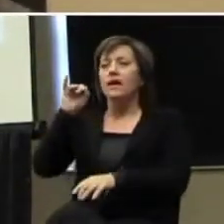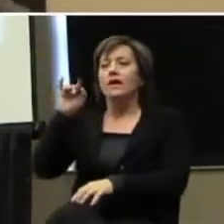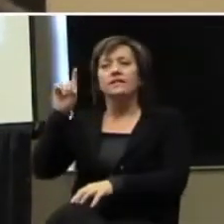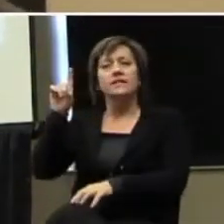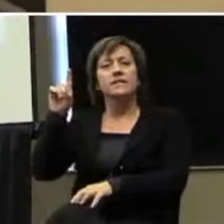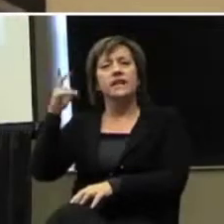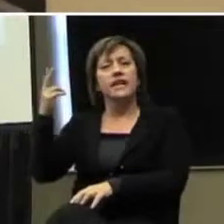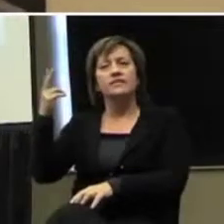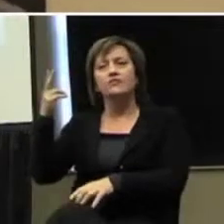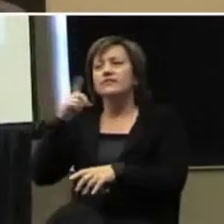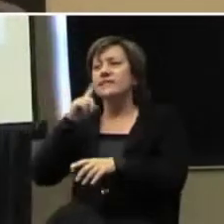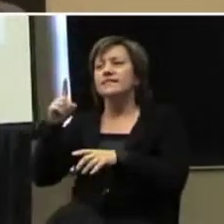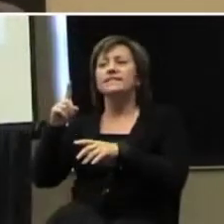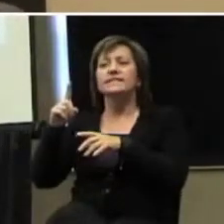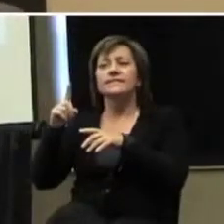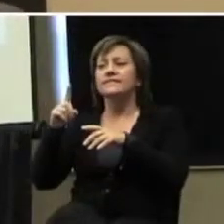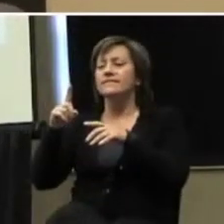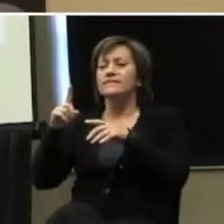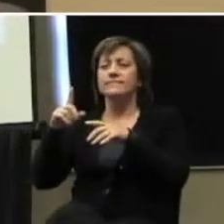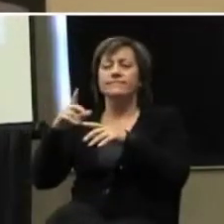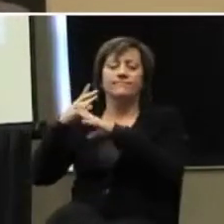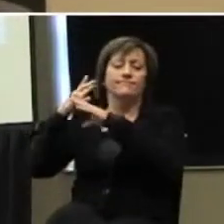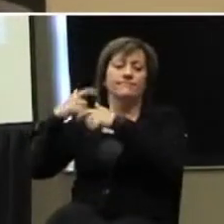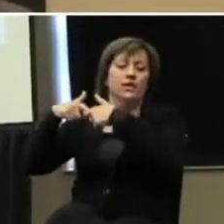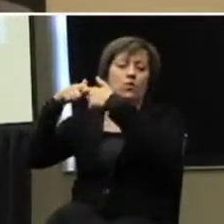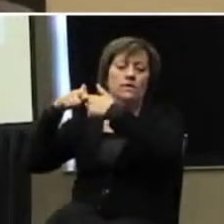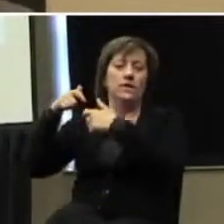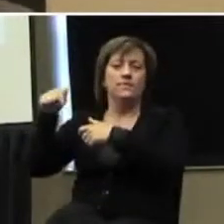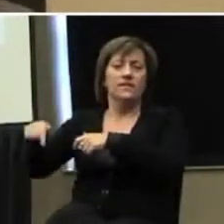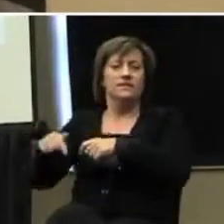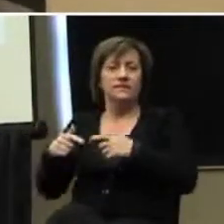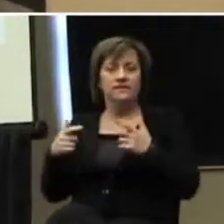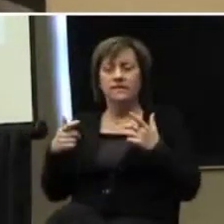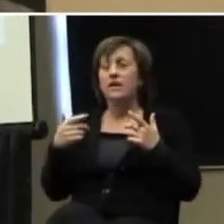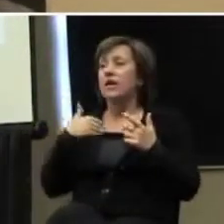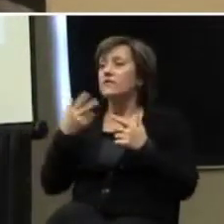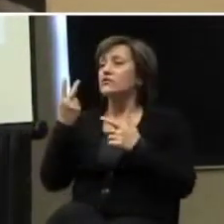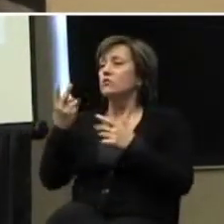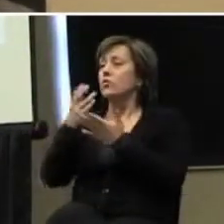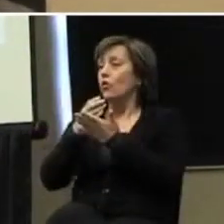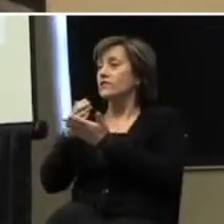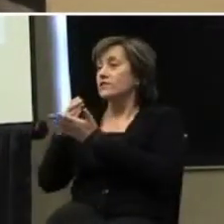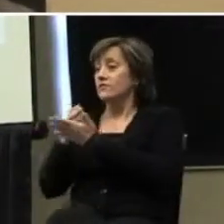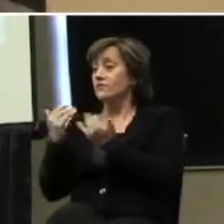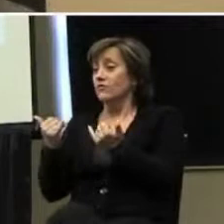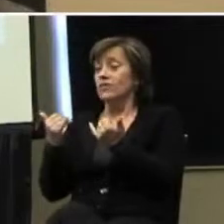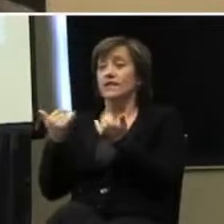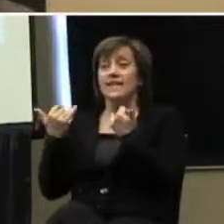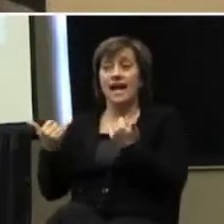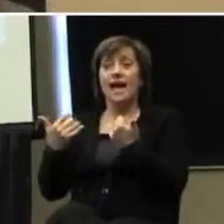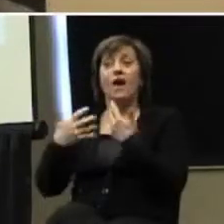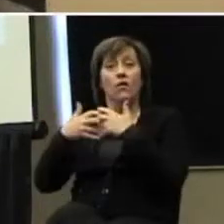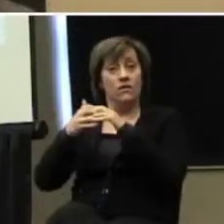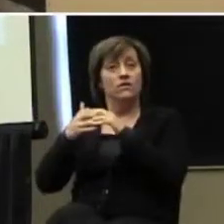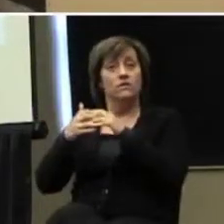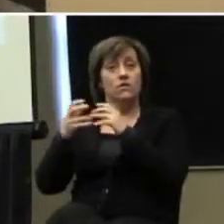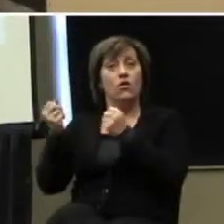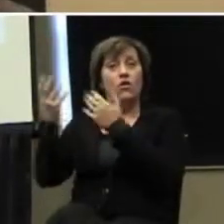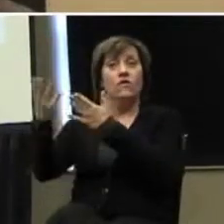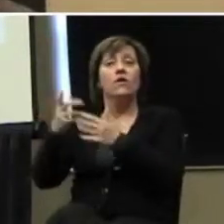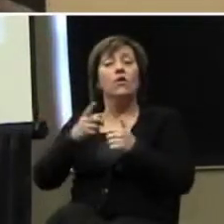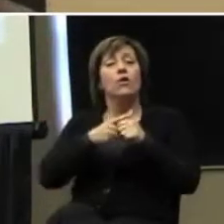been in the process of trying to create one at ISU, which would just be a certificate that said that you went through this five-course sequence plus a practicum, an